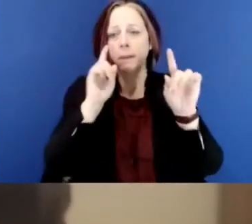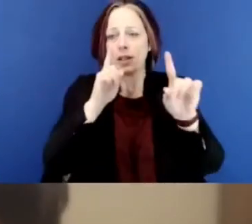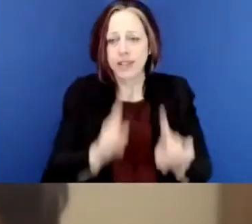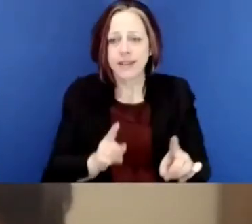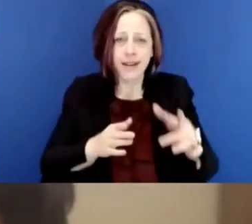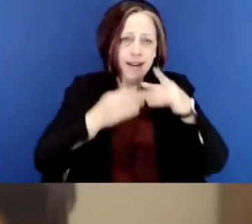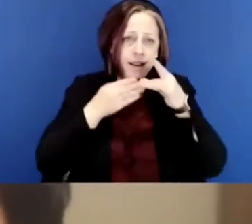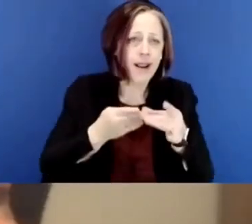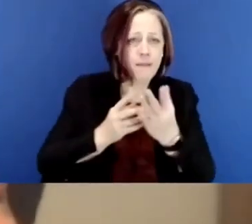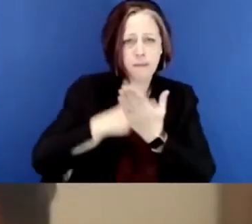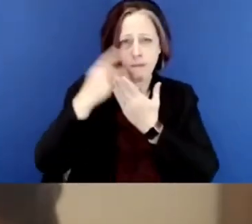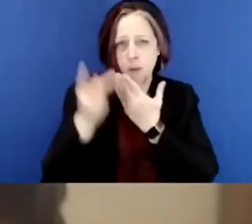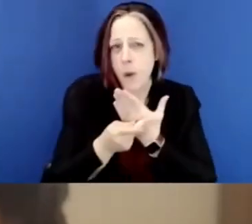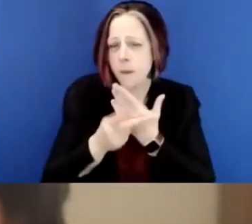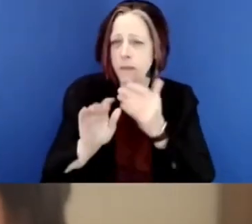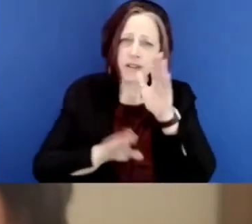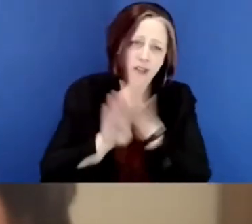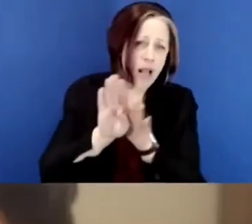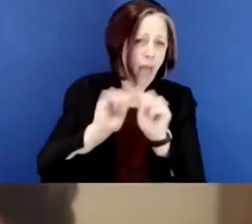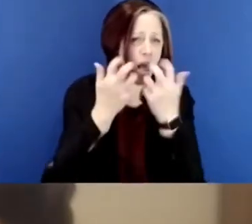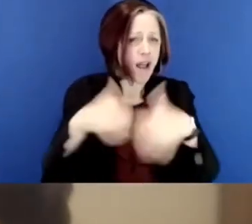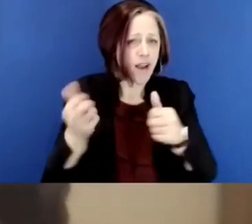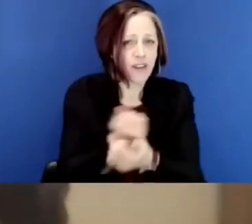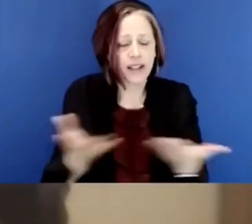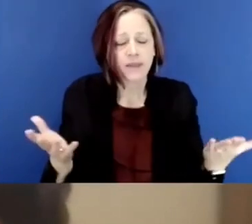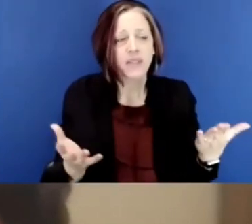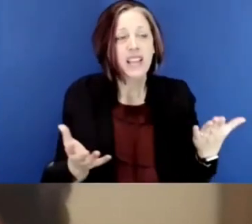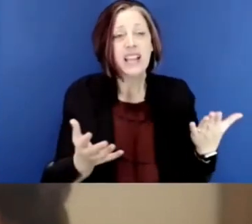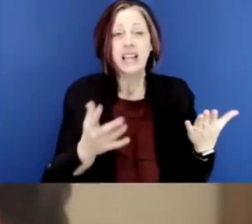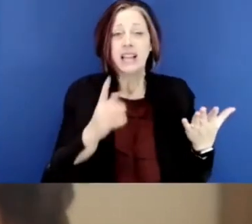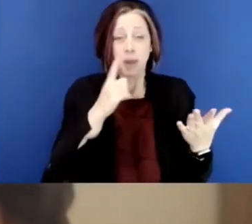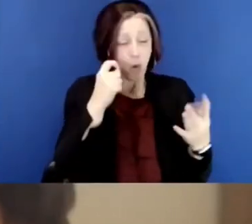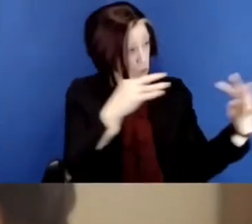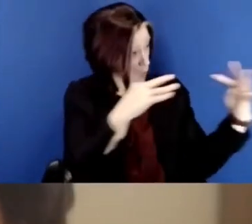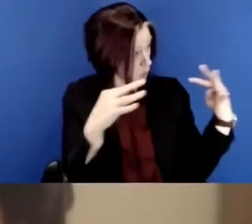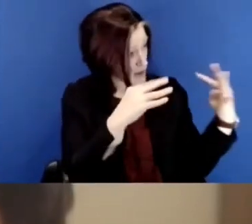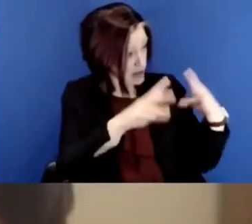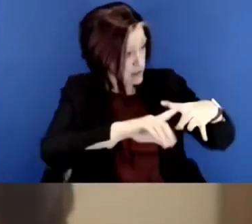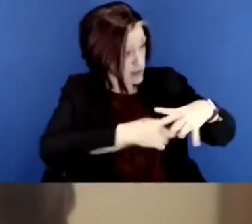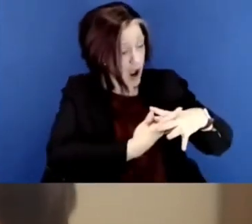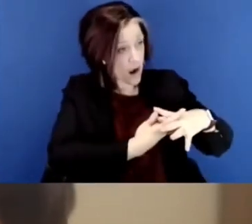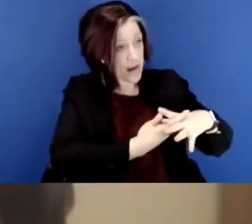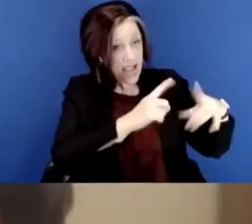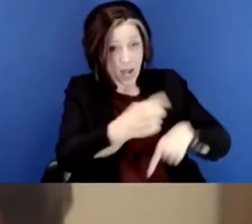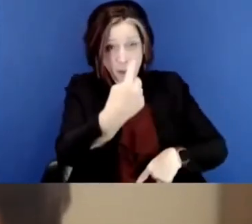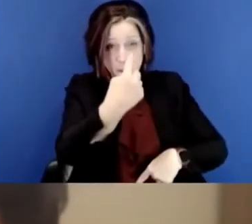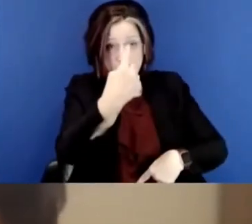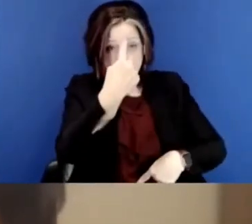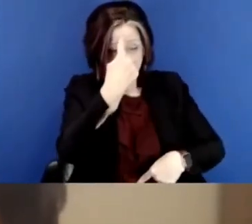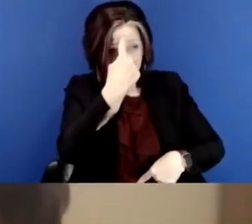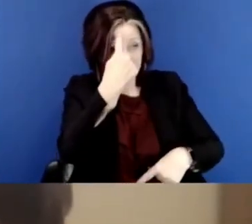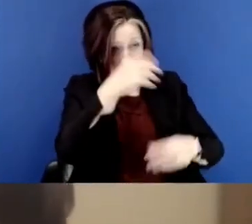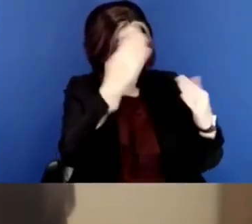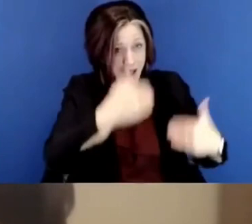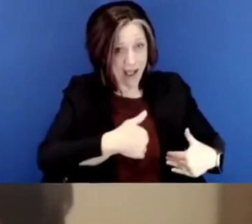a line that defines its mission. It guides how its programs will be developed. He said, since wars begin in the